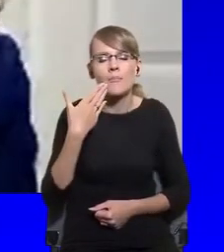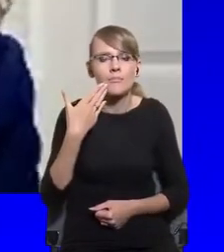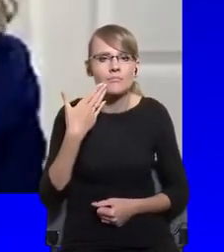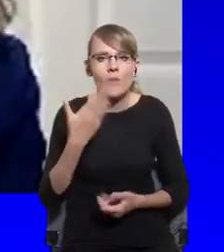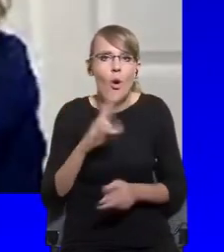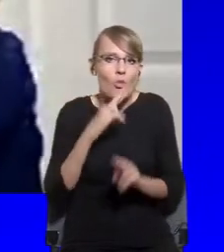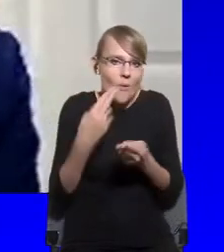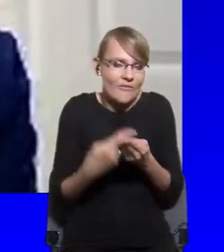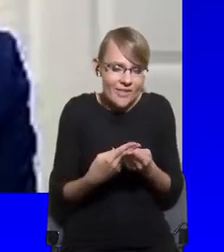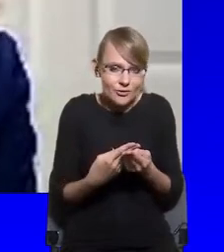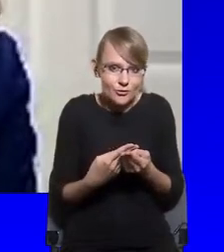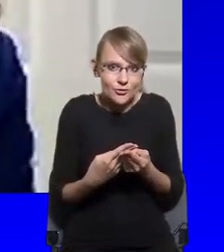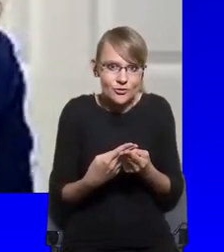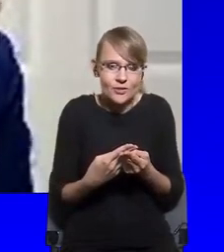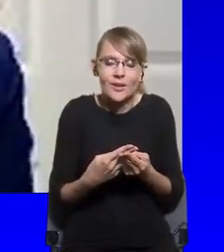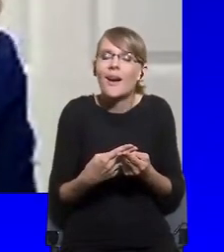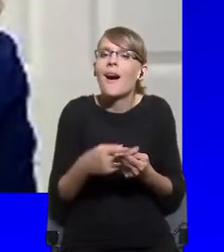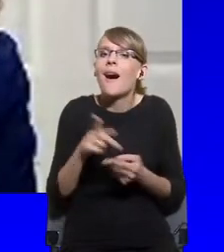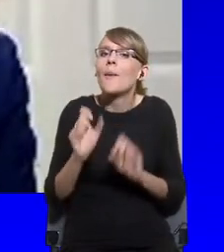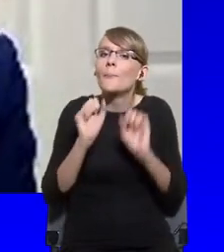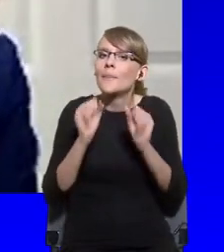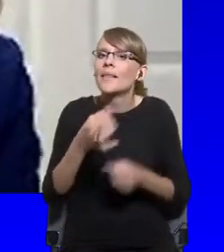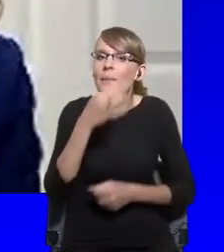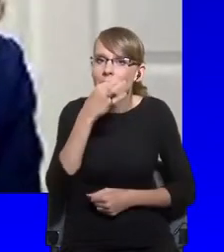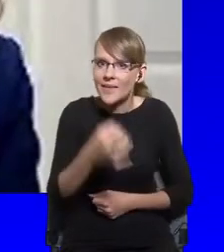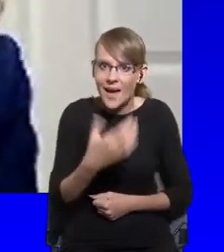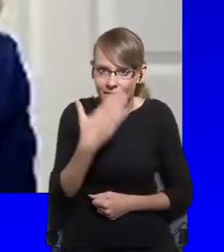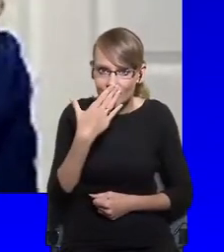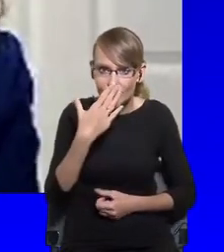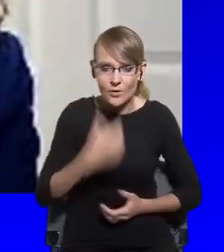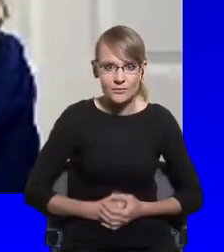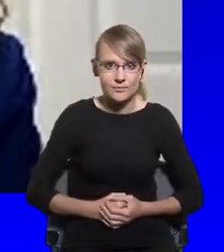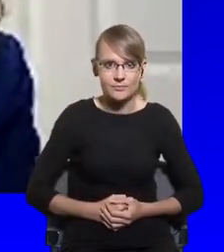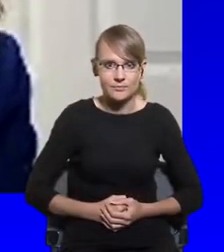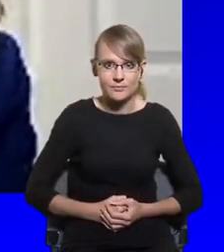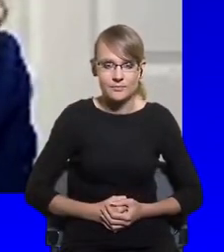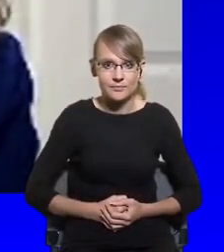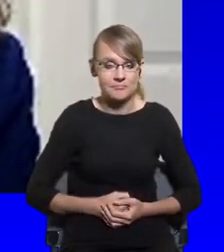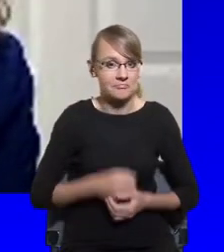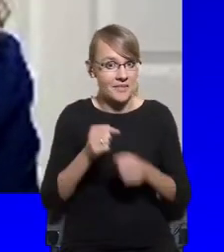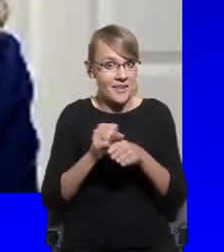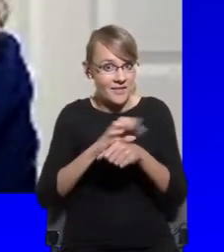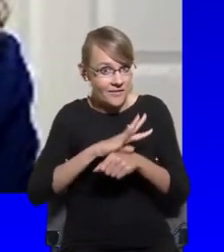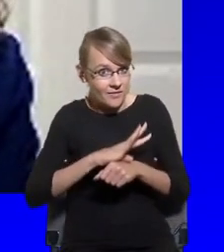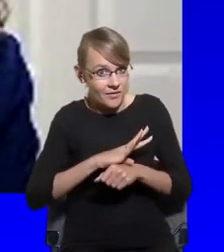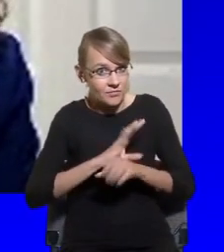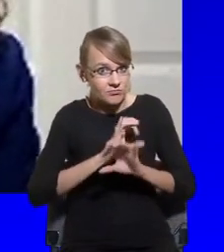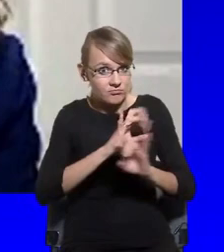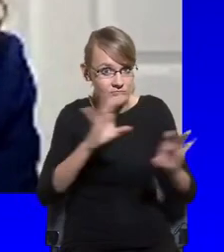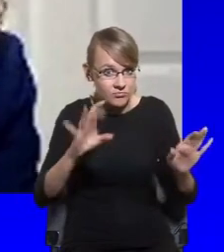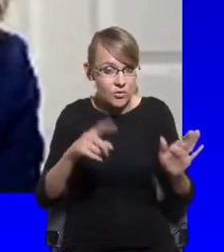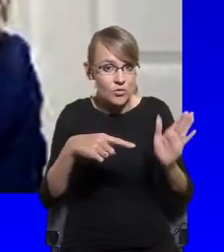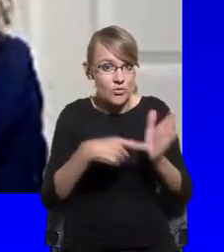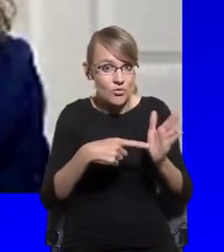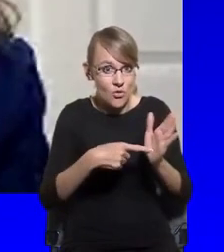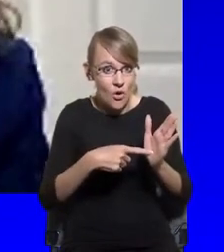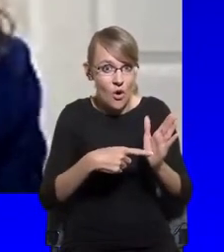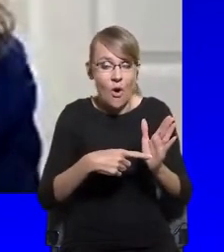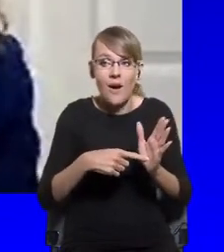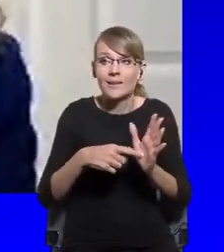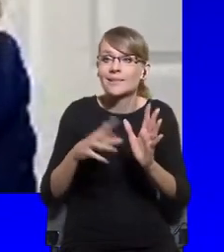is a temporary freeze of the democratic